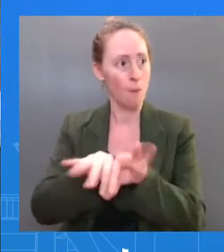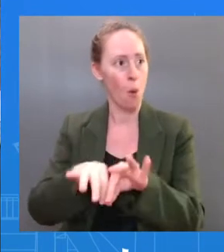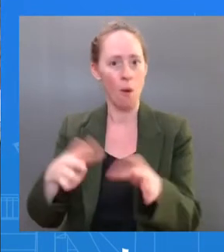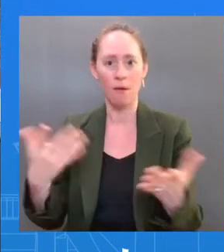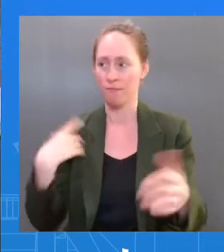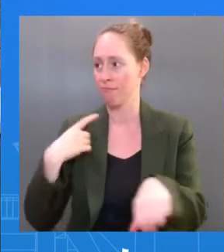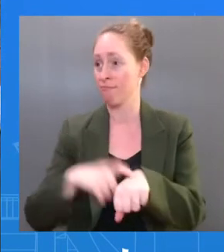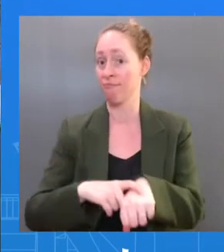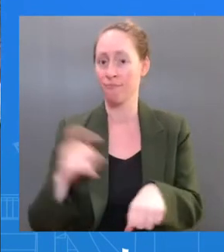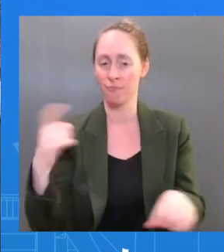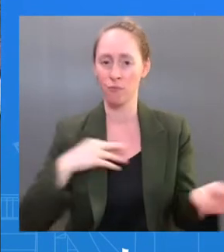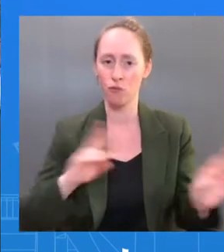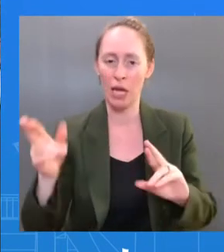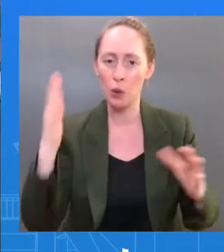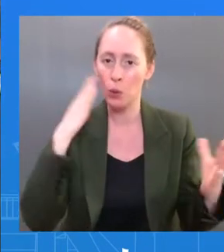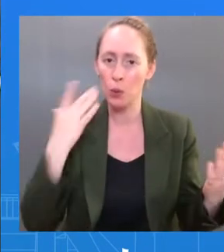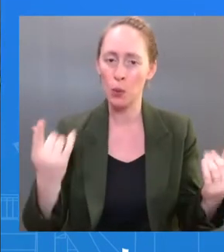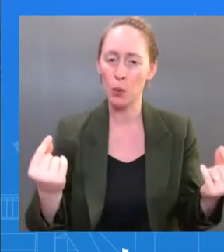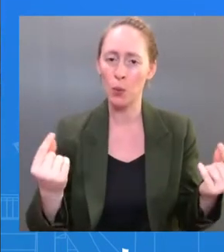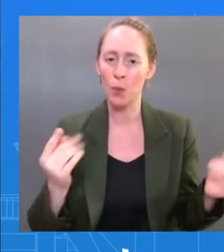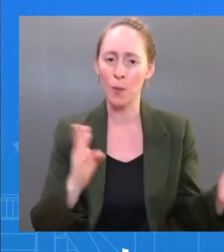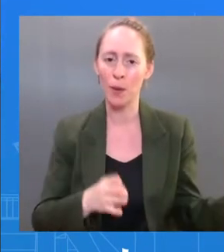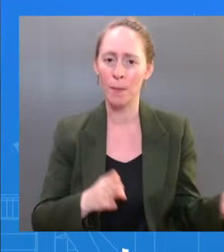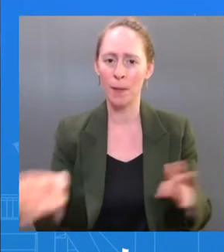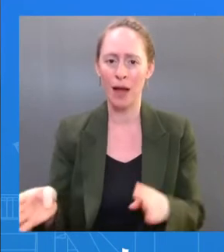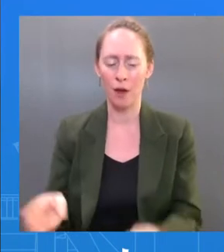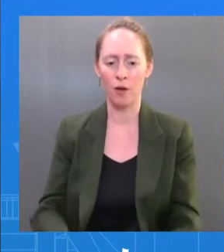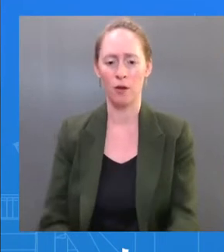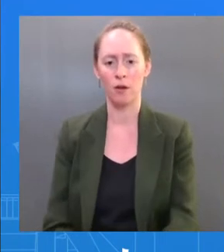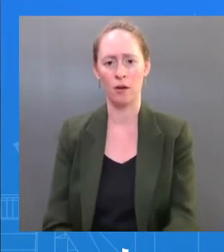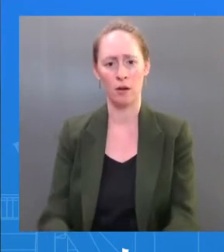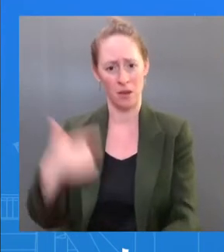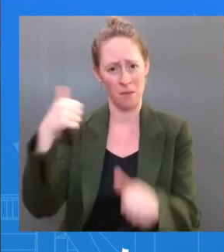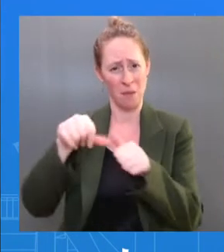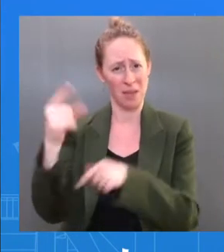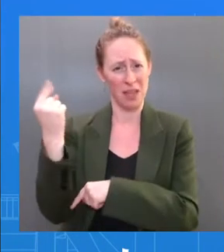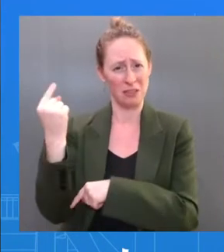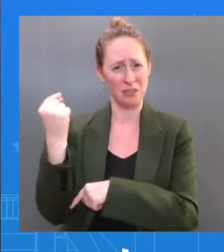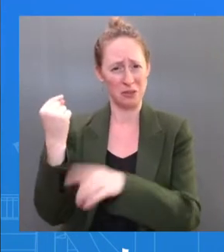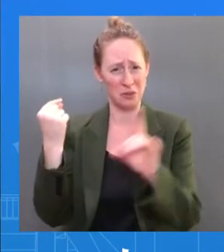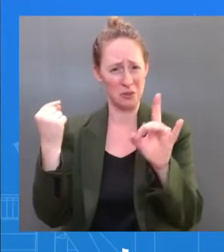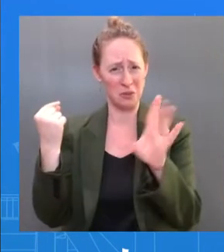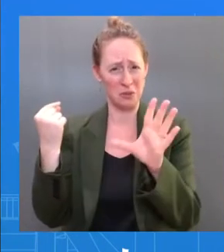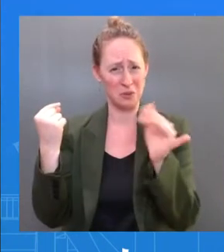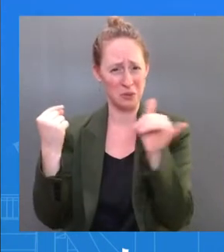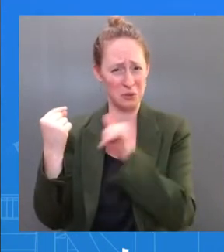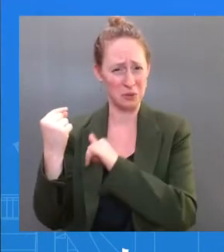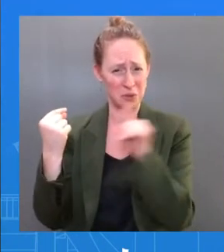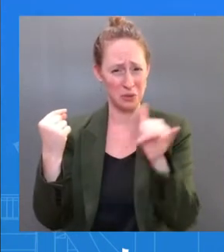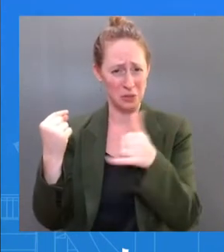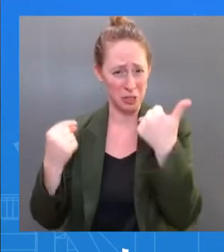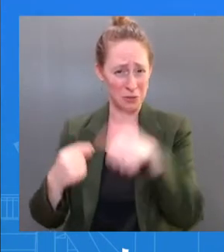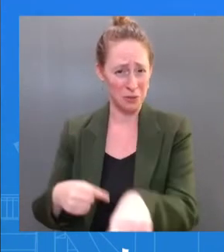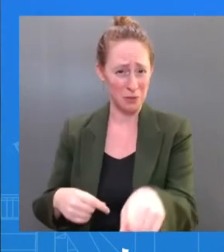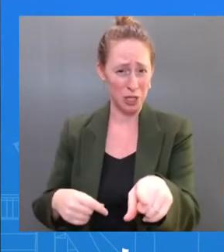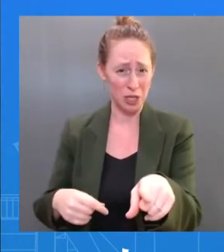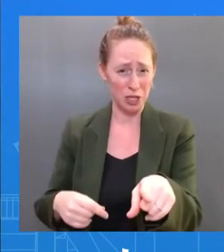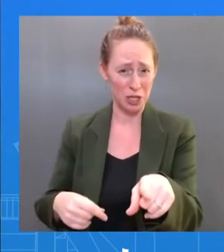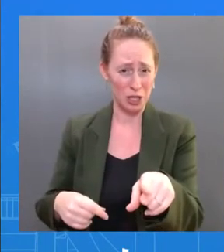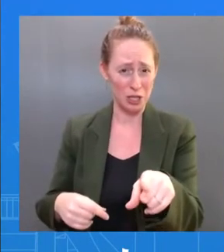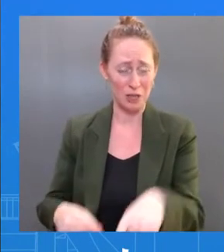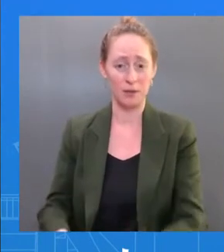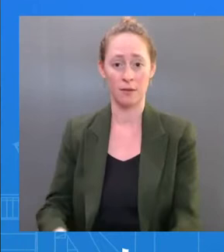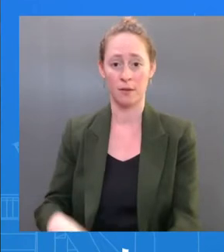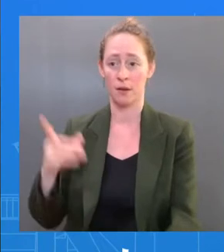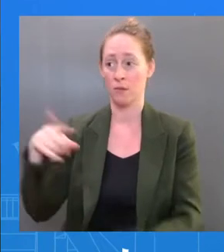a year and a half ago, this is a President, when he walked in, one of his first priorities was to make sure we had a comprehensive plan to